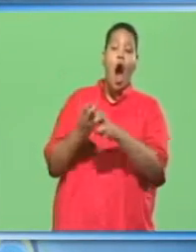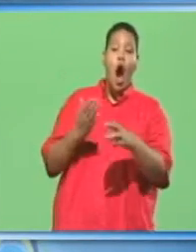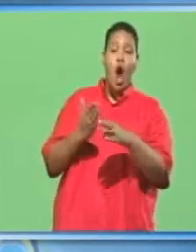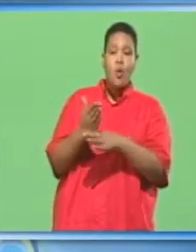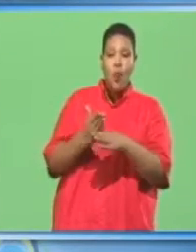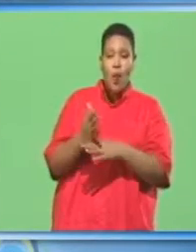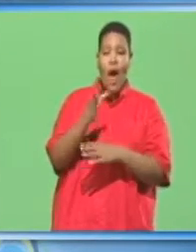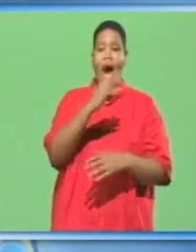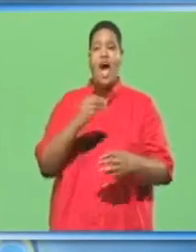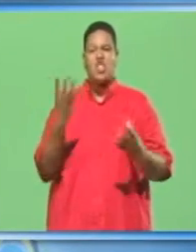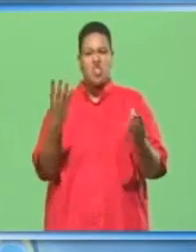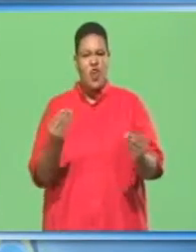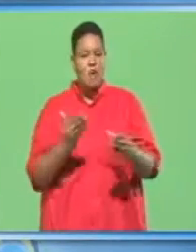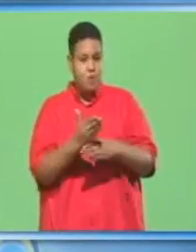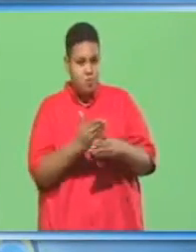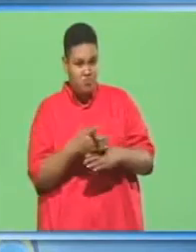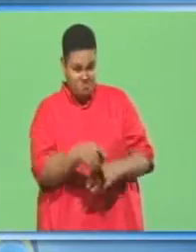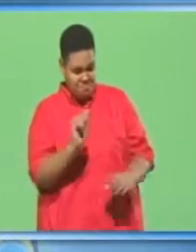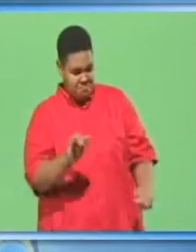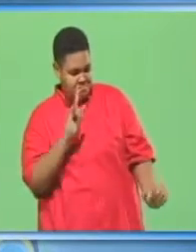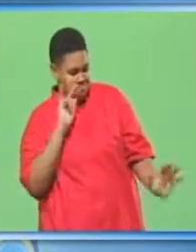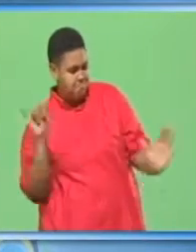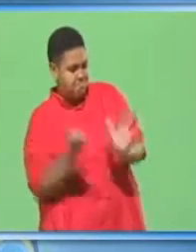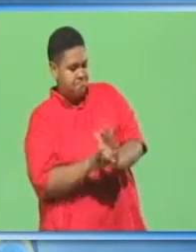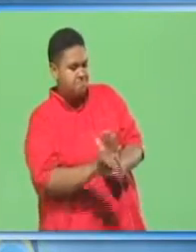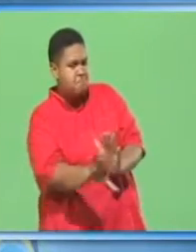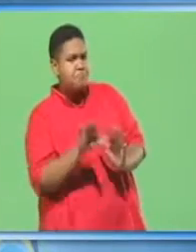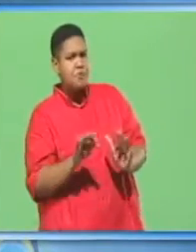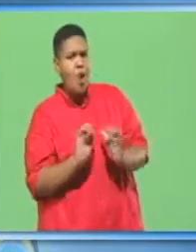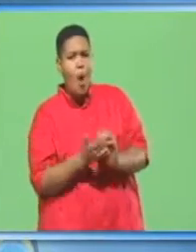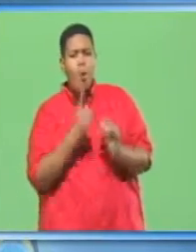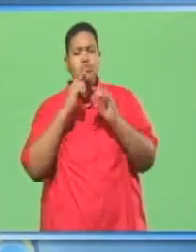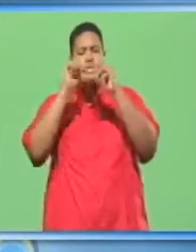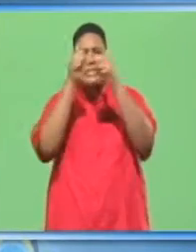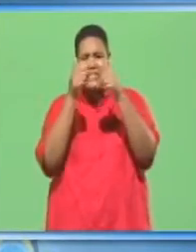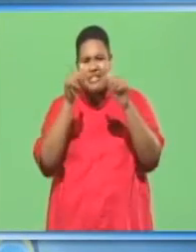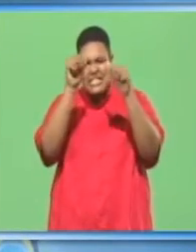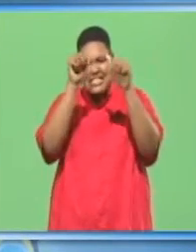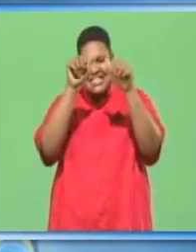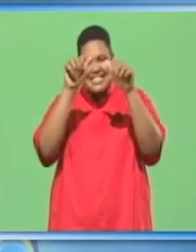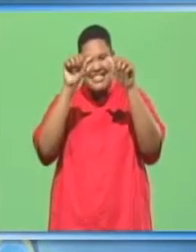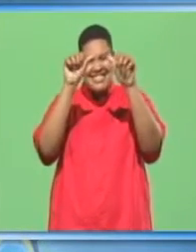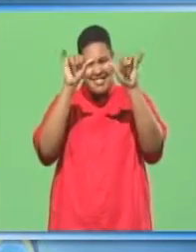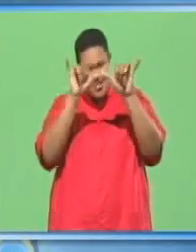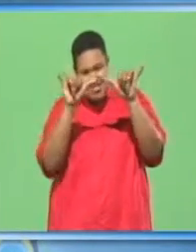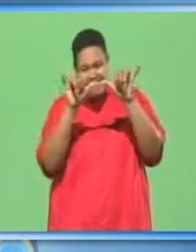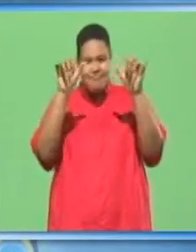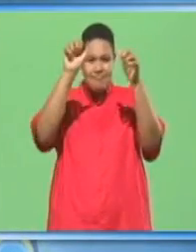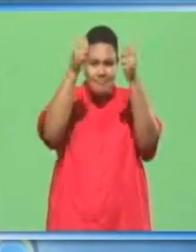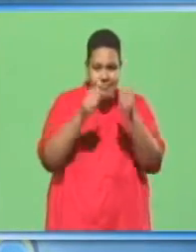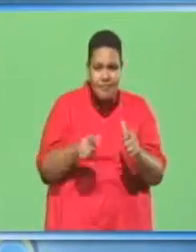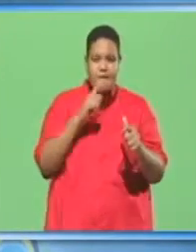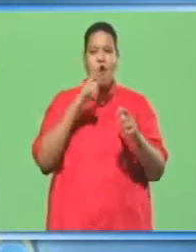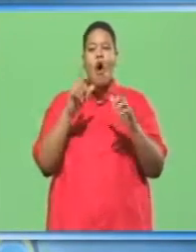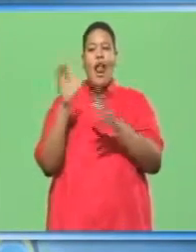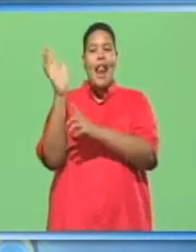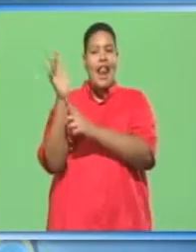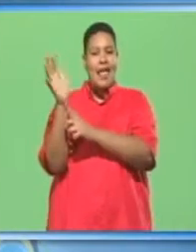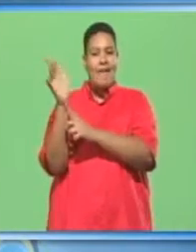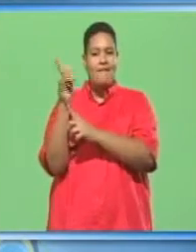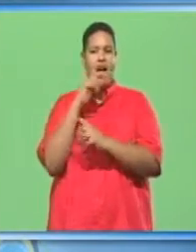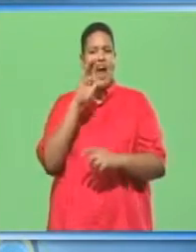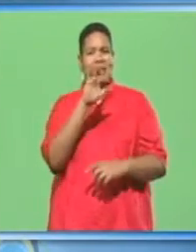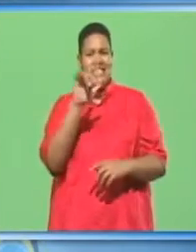softwood. These can be identified by the size and shape of the leaves and the cell structure. One of the ways to